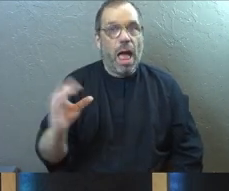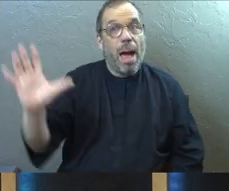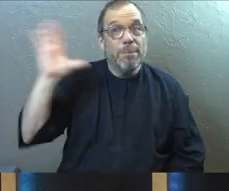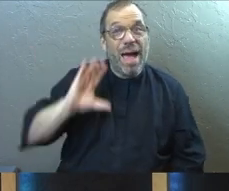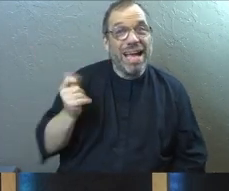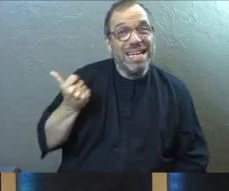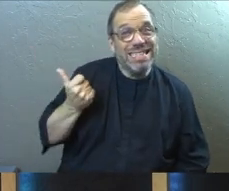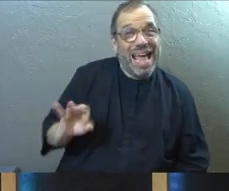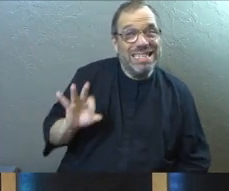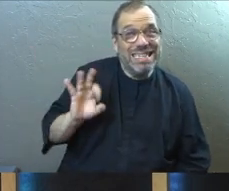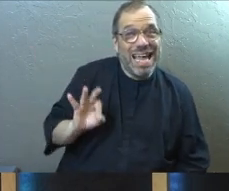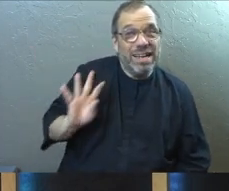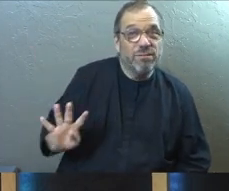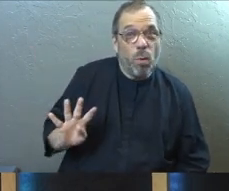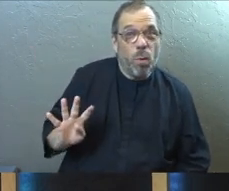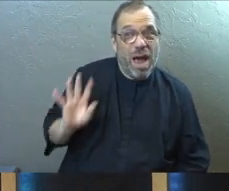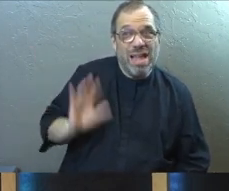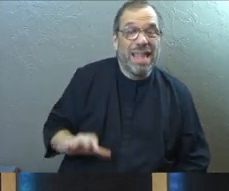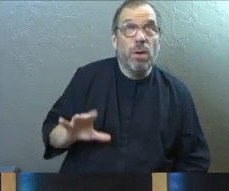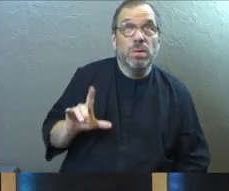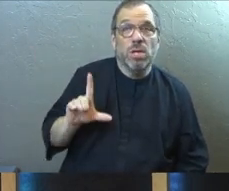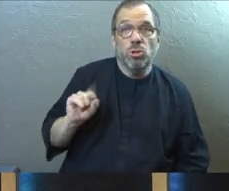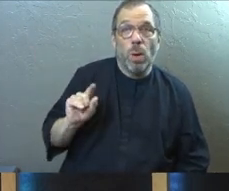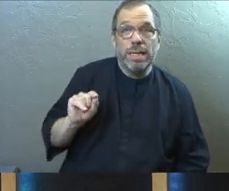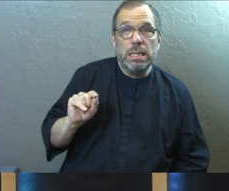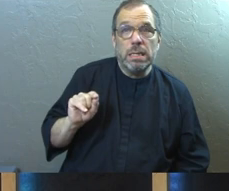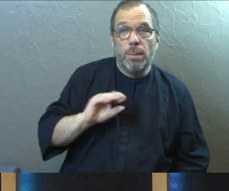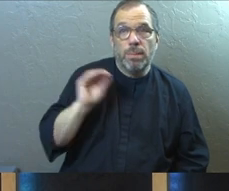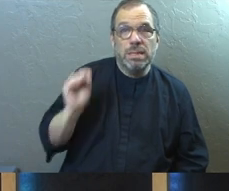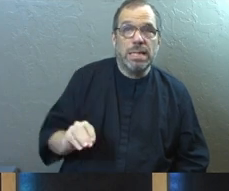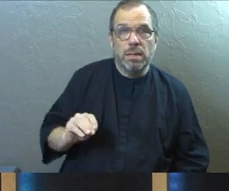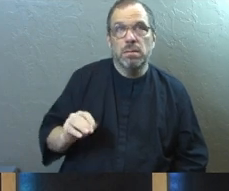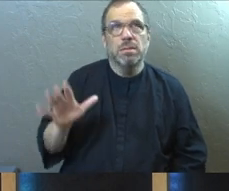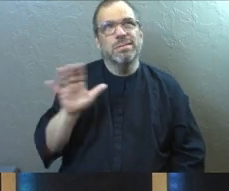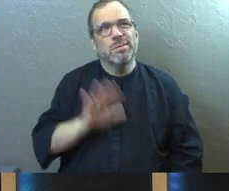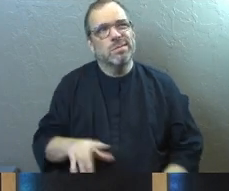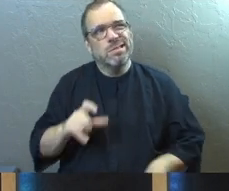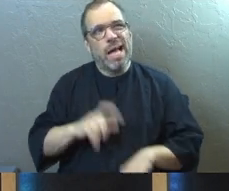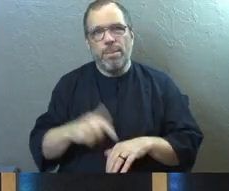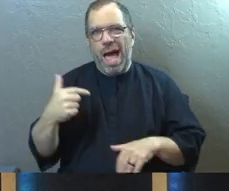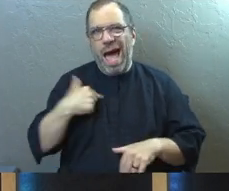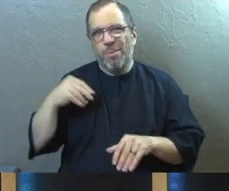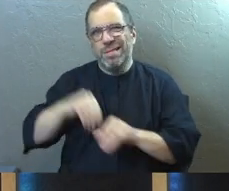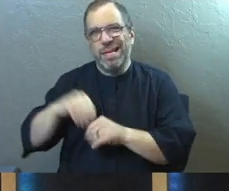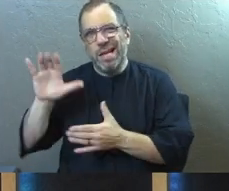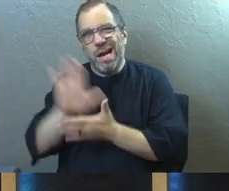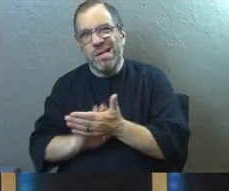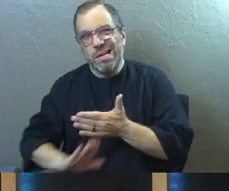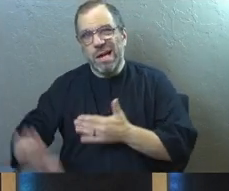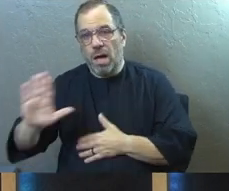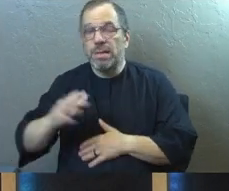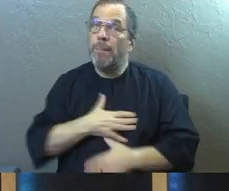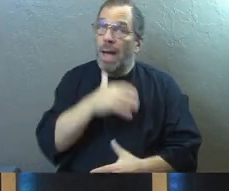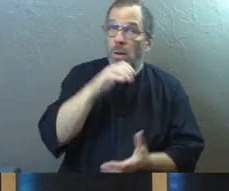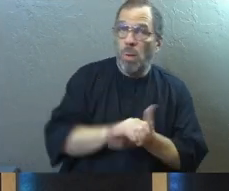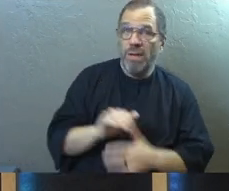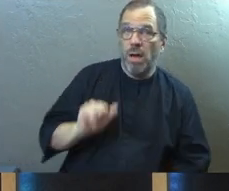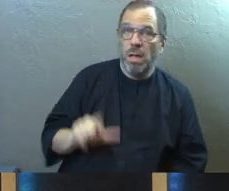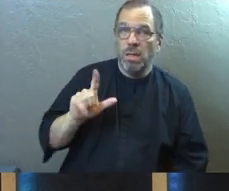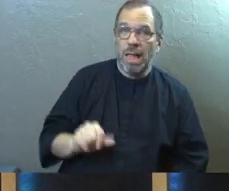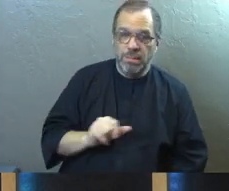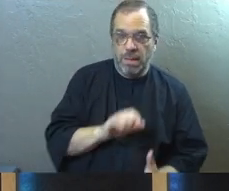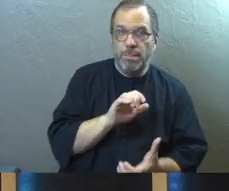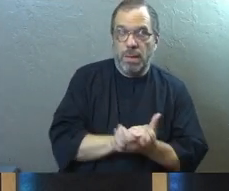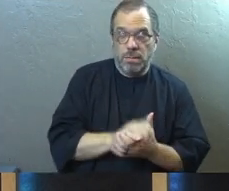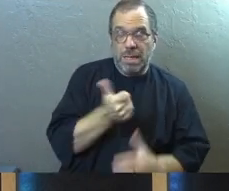in 1994, that was at, in the 20 percentile. Well, that's around the time that I was in college and Linda and I were just getting married.